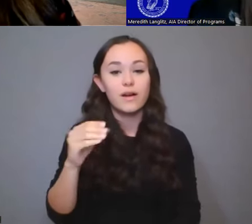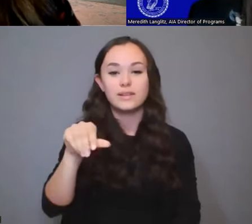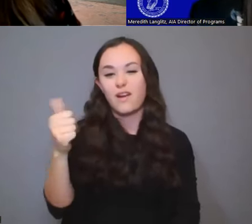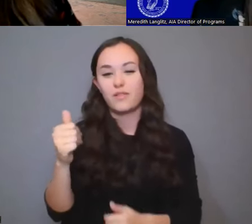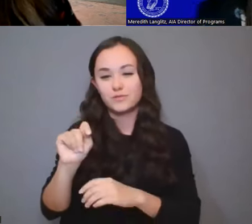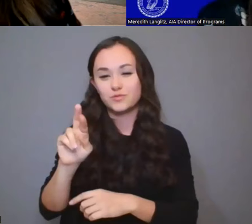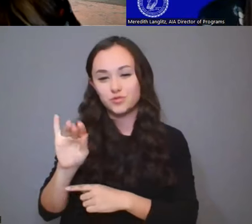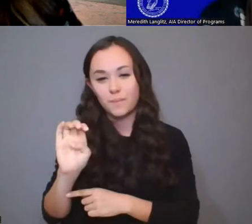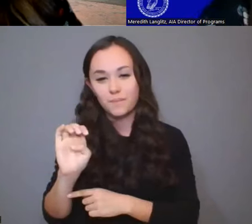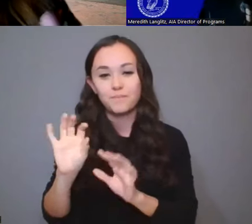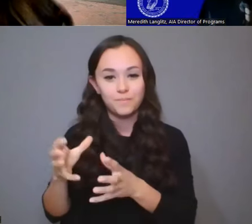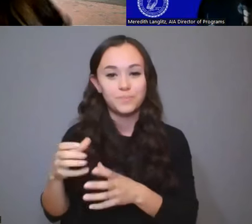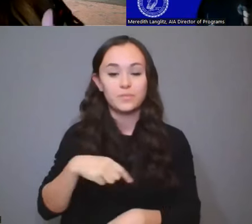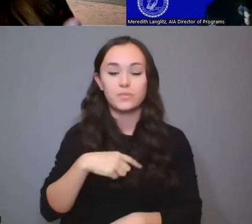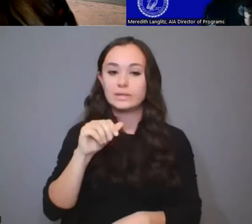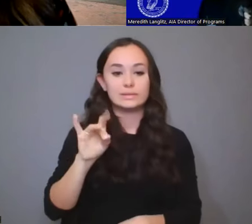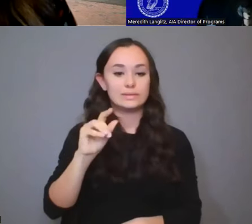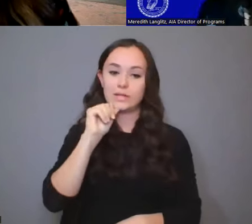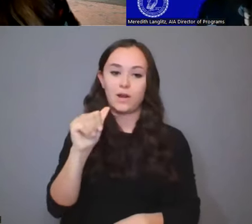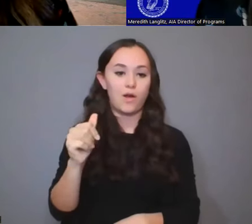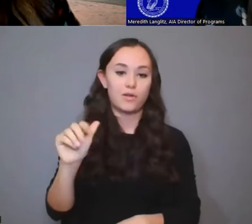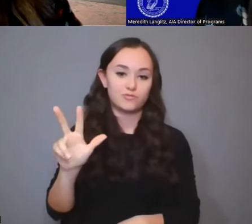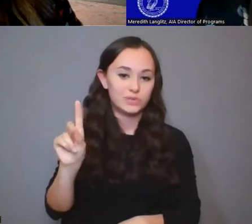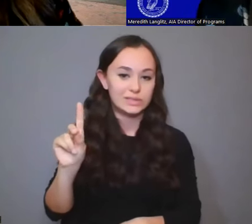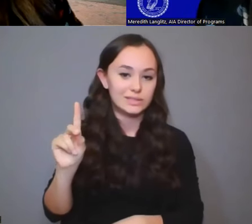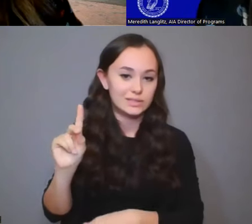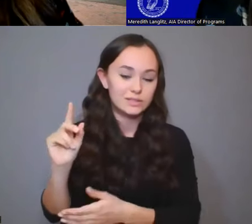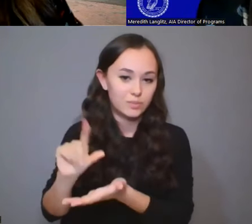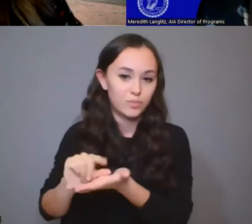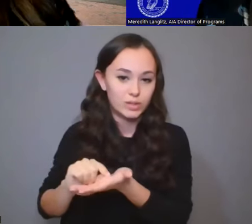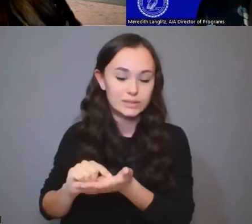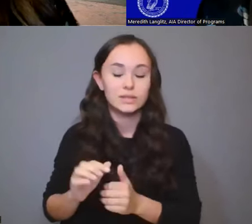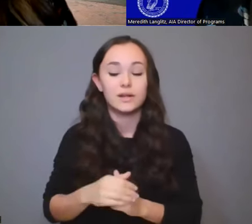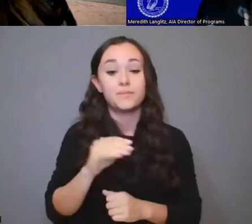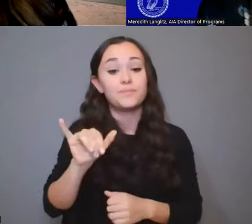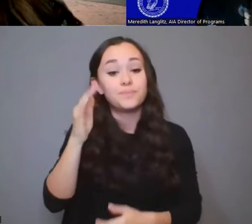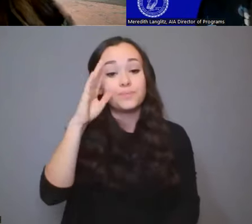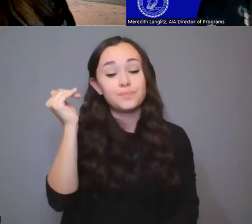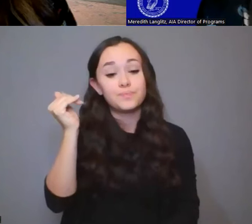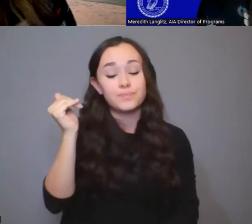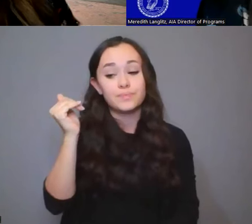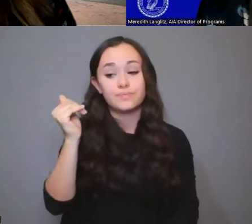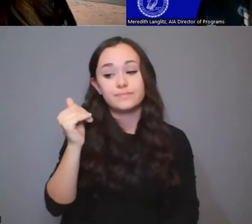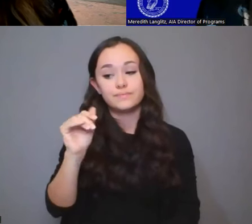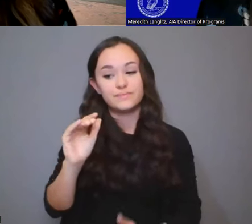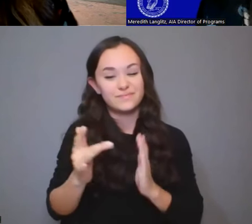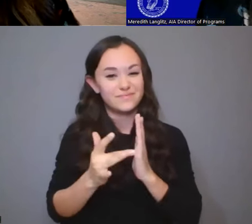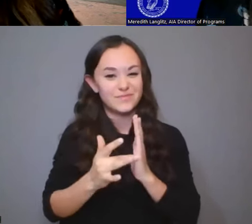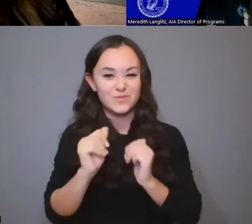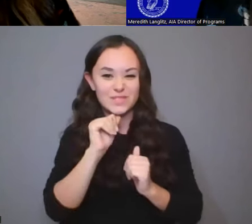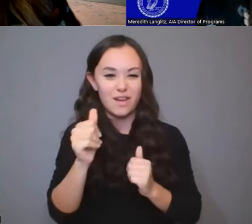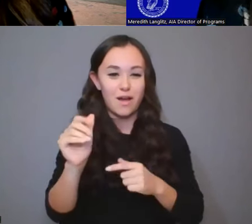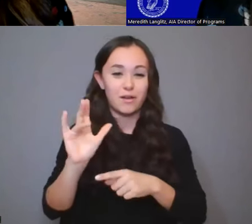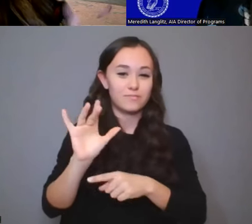we did not 3D print with Kishaya and Amal Mutsun, and that's because the technology wasn't at the stage that really makes it